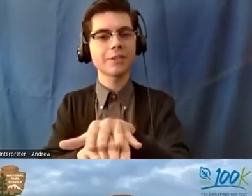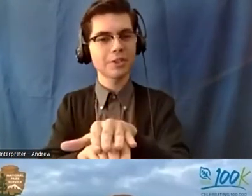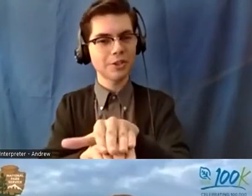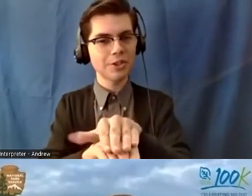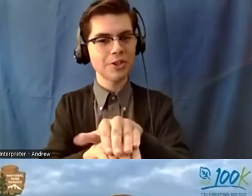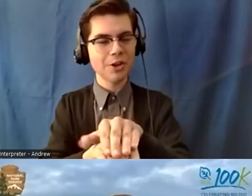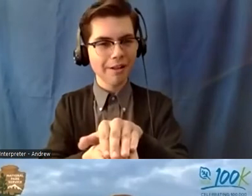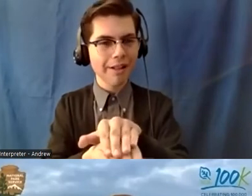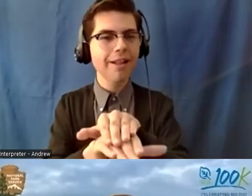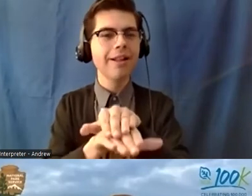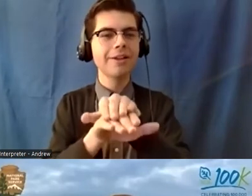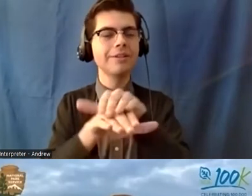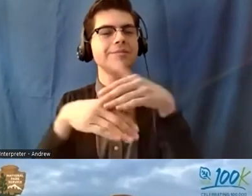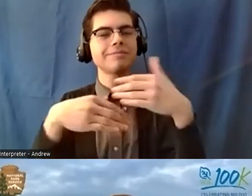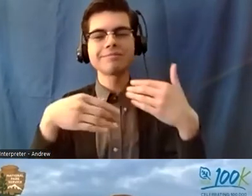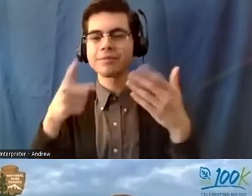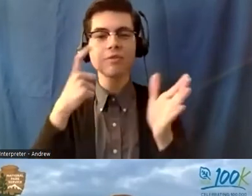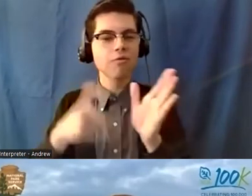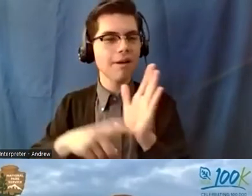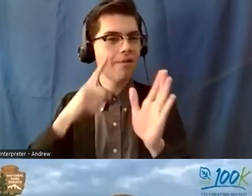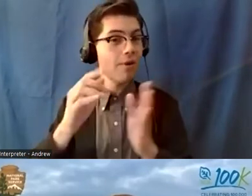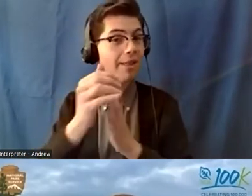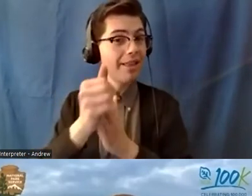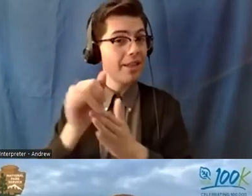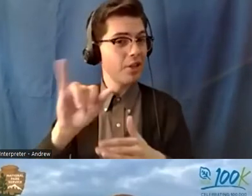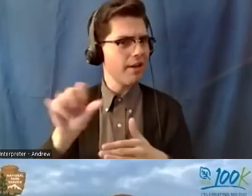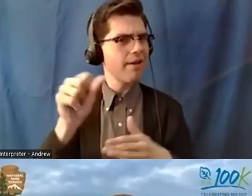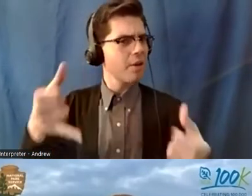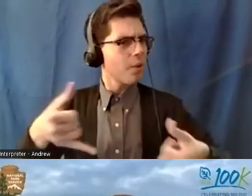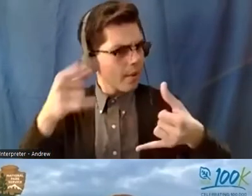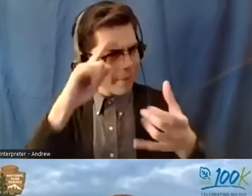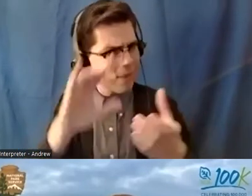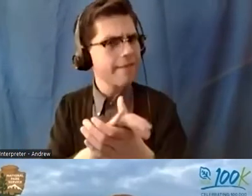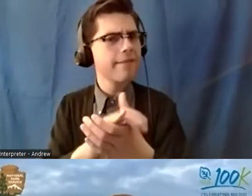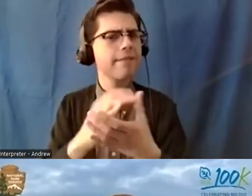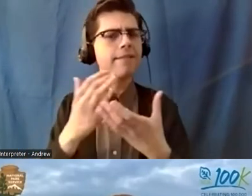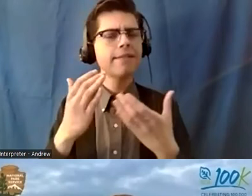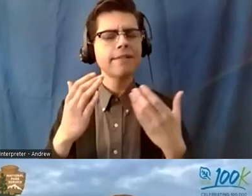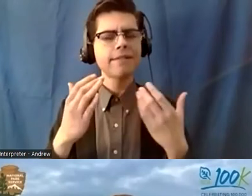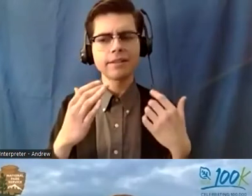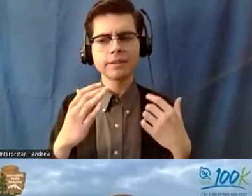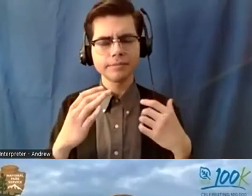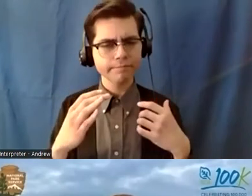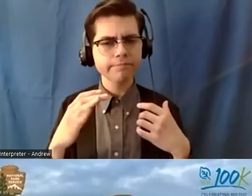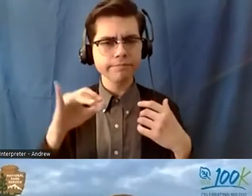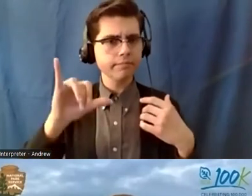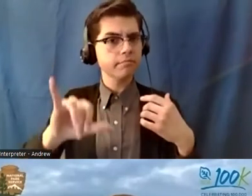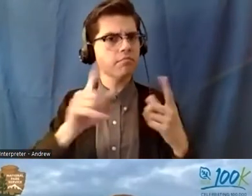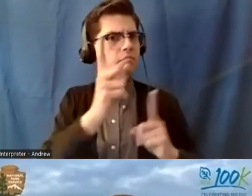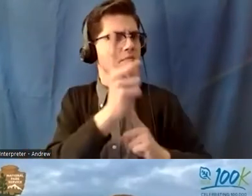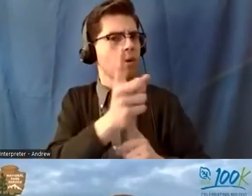recognized for her uh uh leading jis award i believe um and those are just recognizable moments that